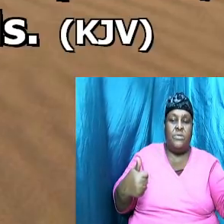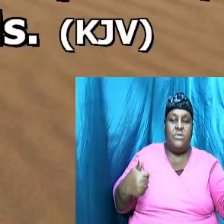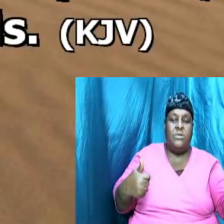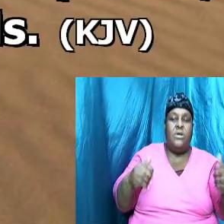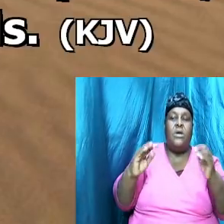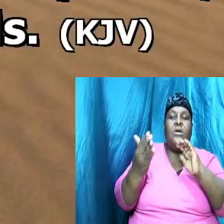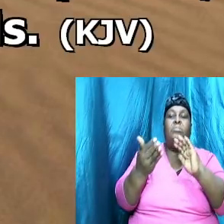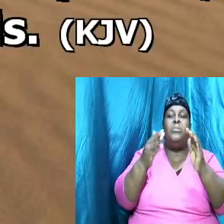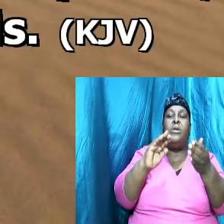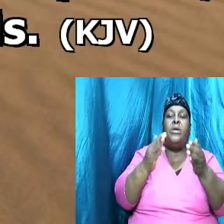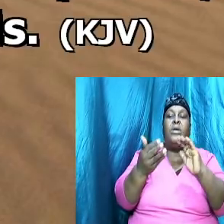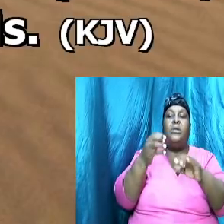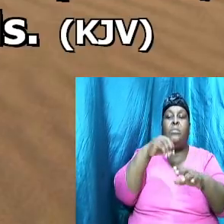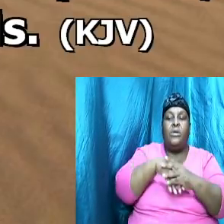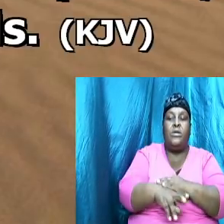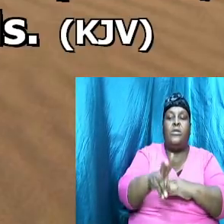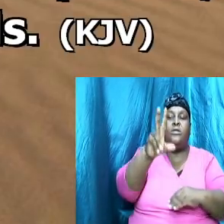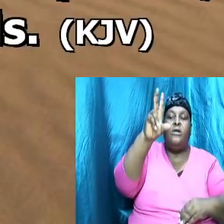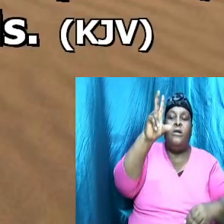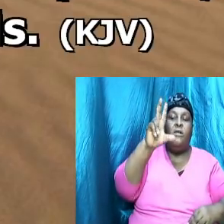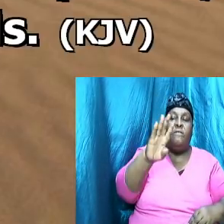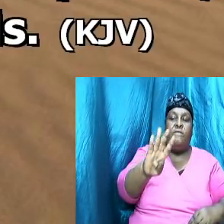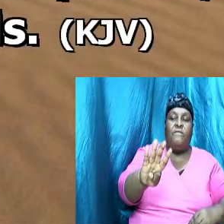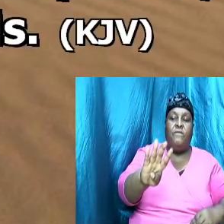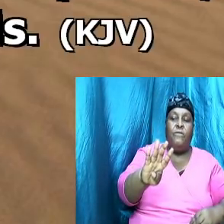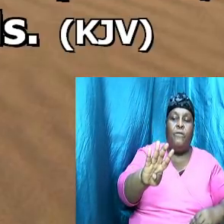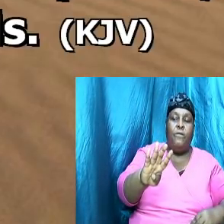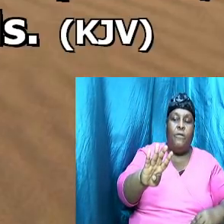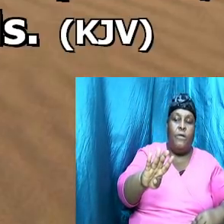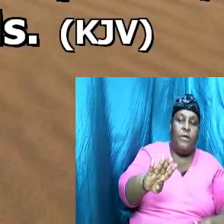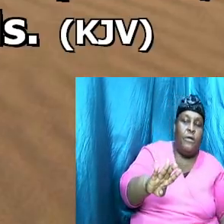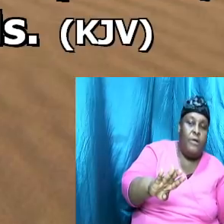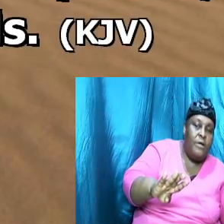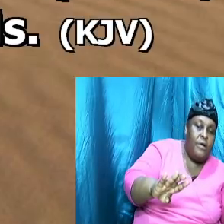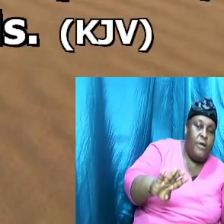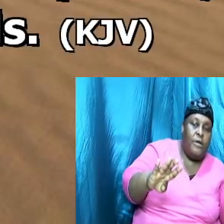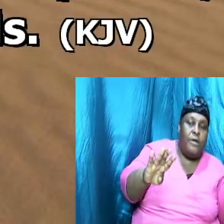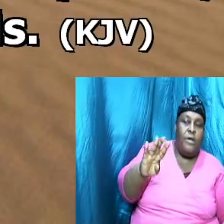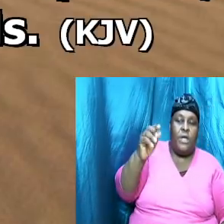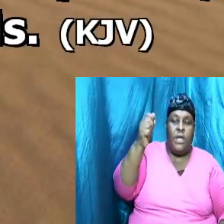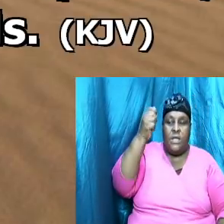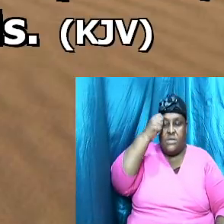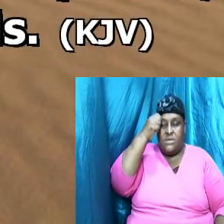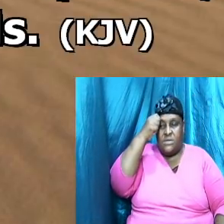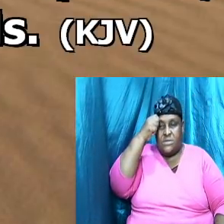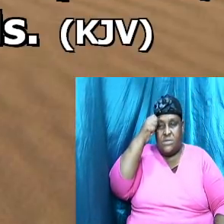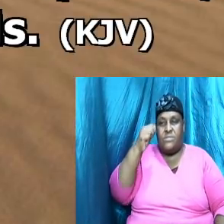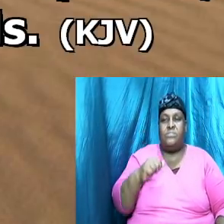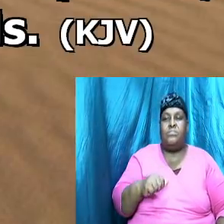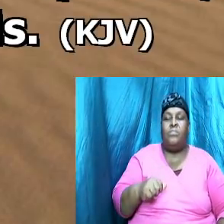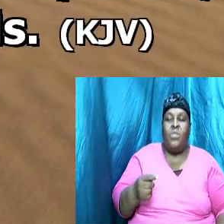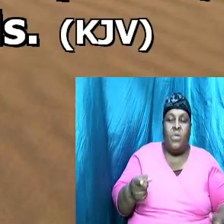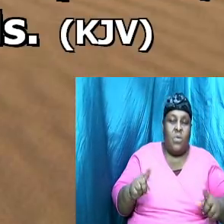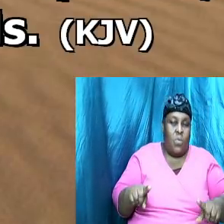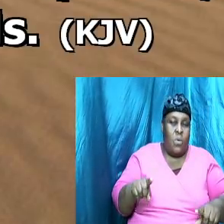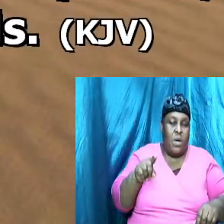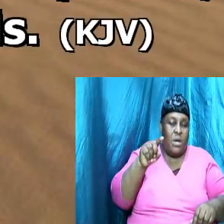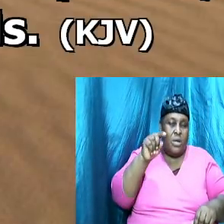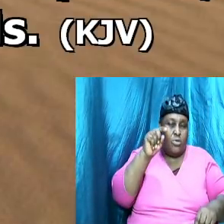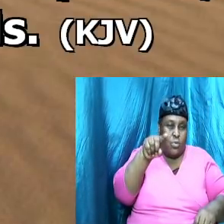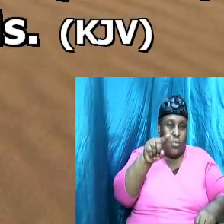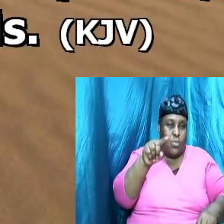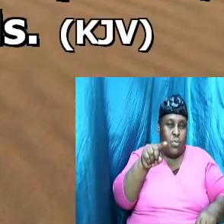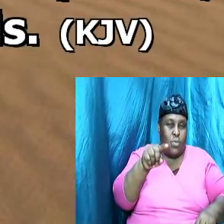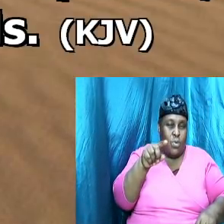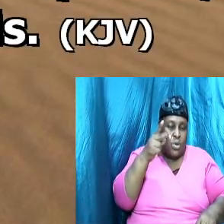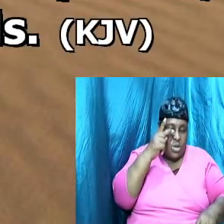became into four heads now while you reflect on that scripture I